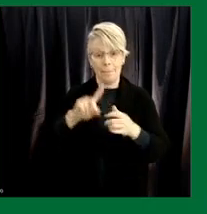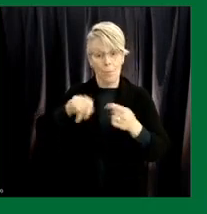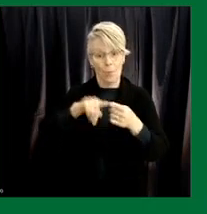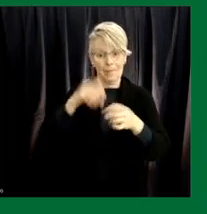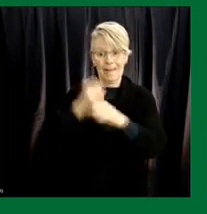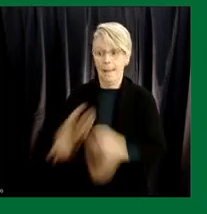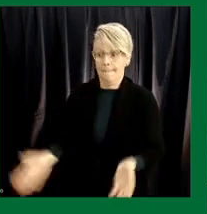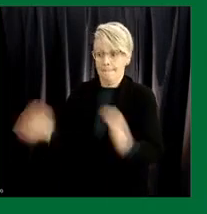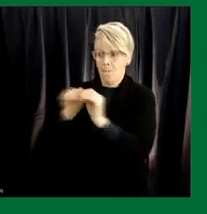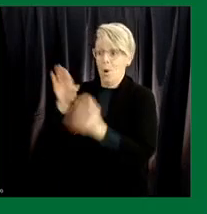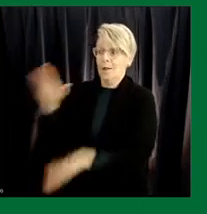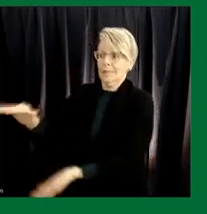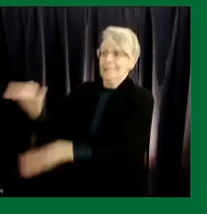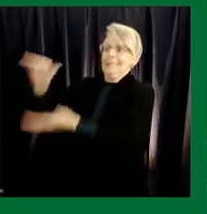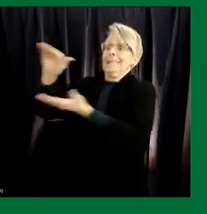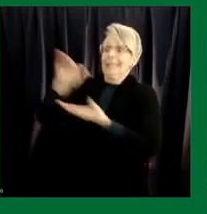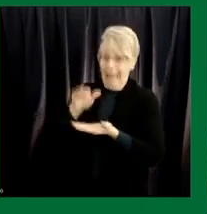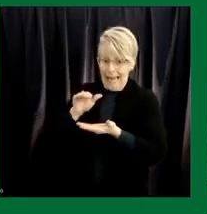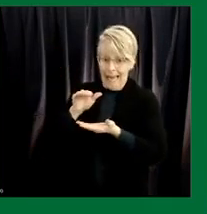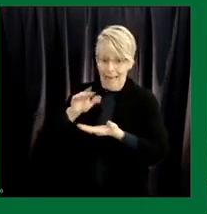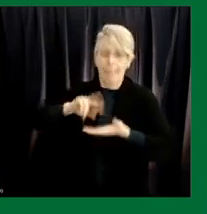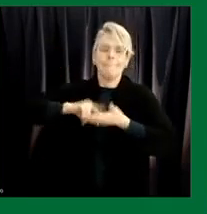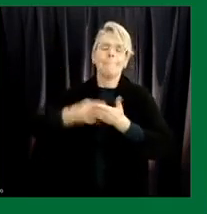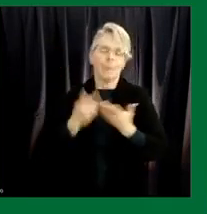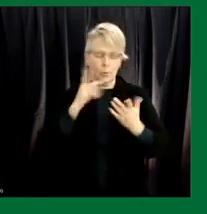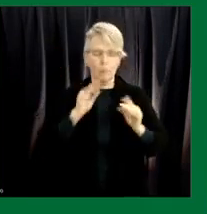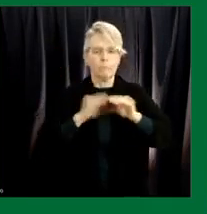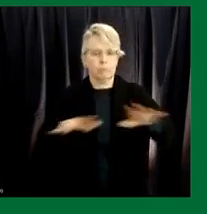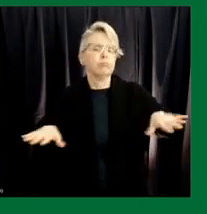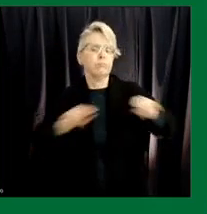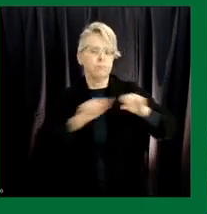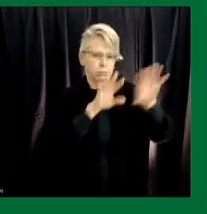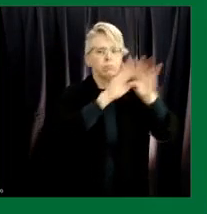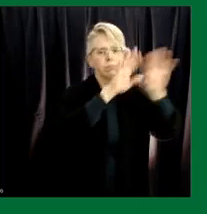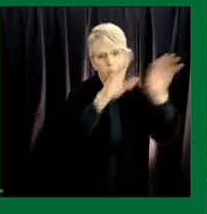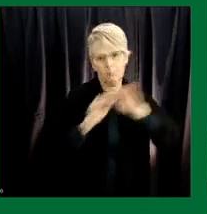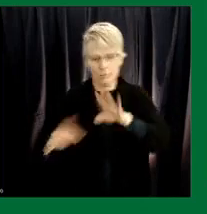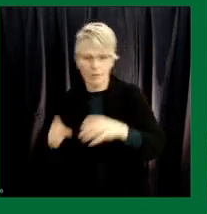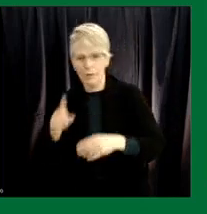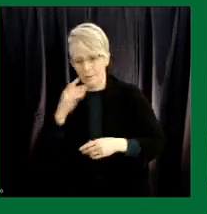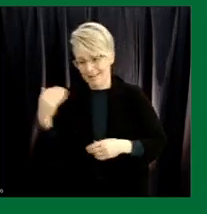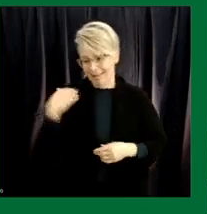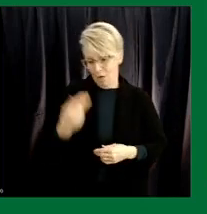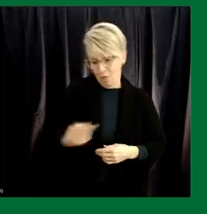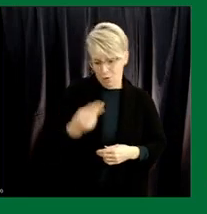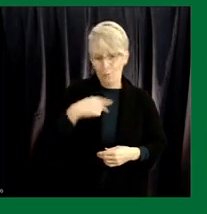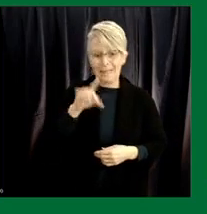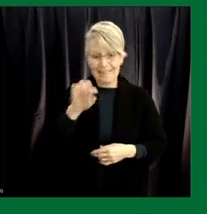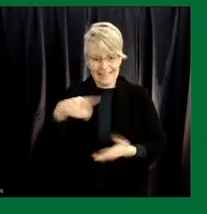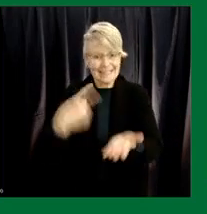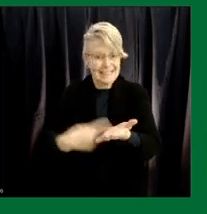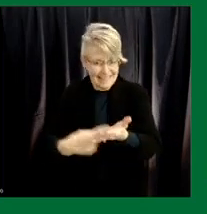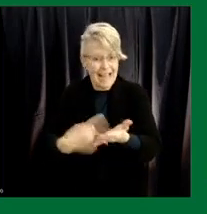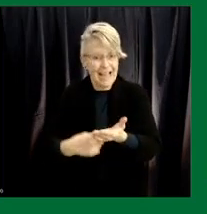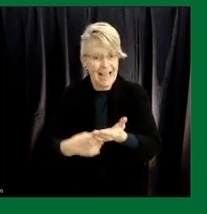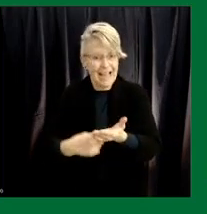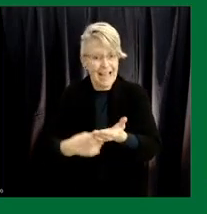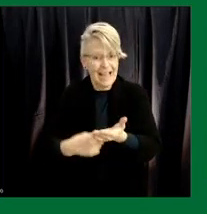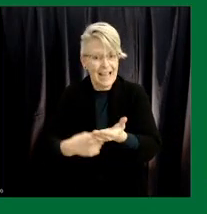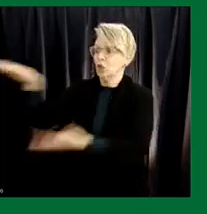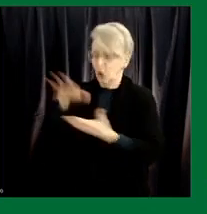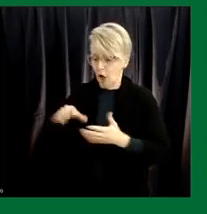be a very different types of clinics like were demonstrated or showcased last thursday where you will have larger volumes of people getting